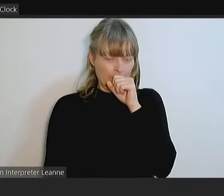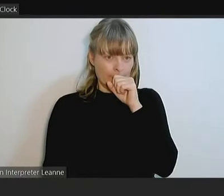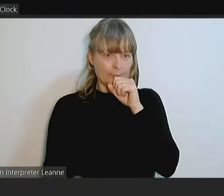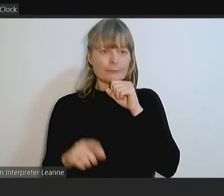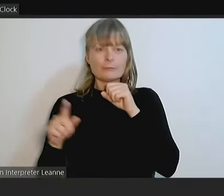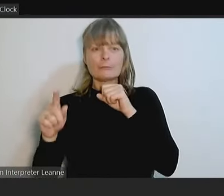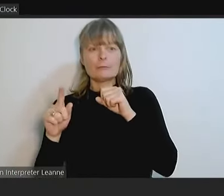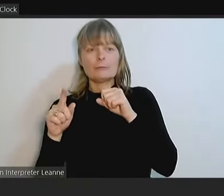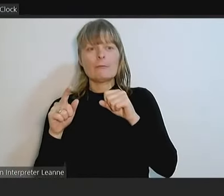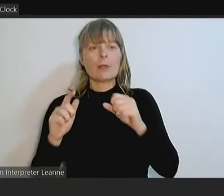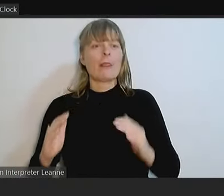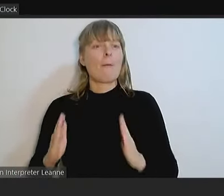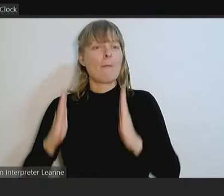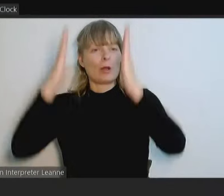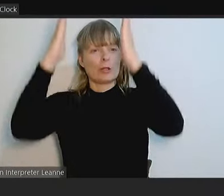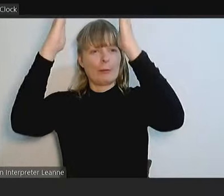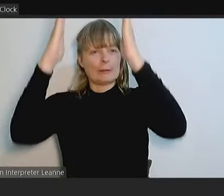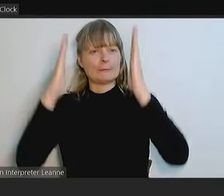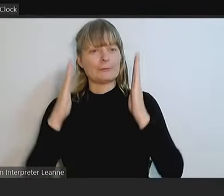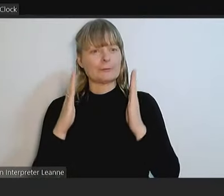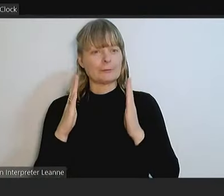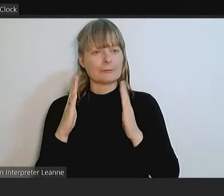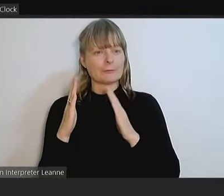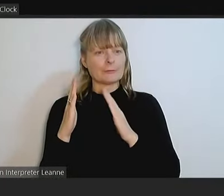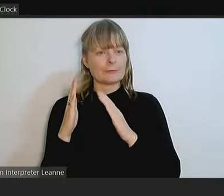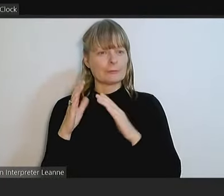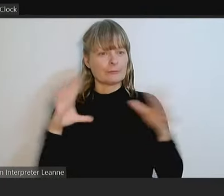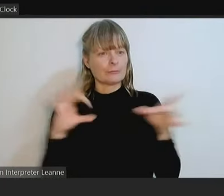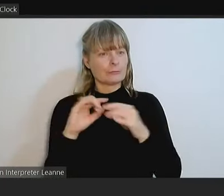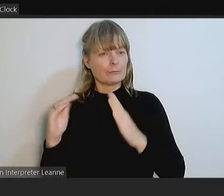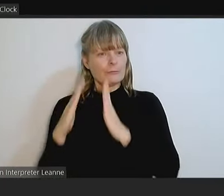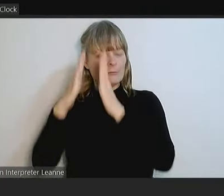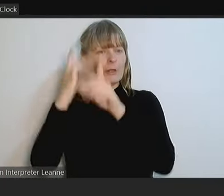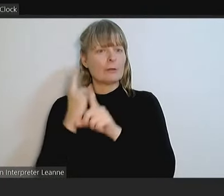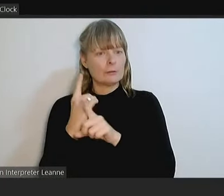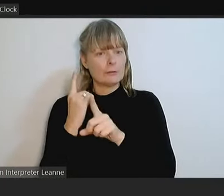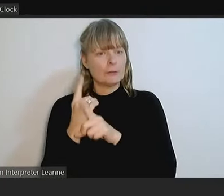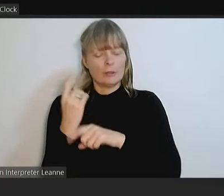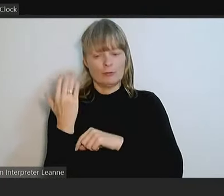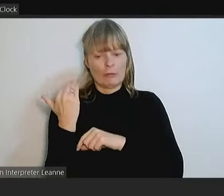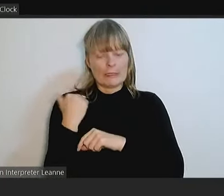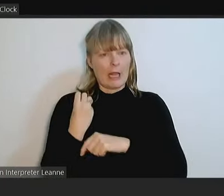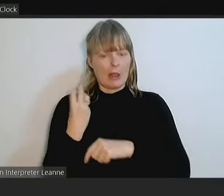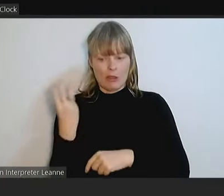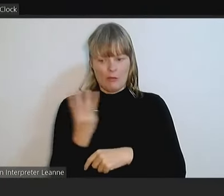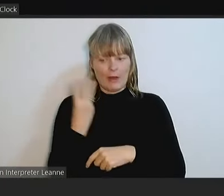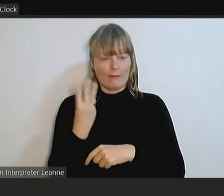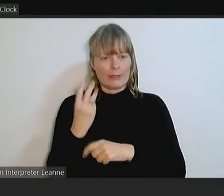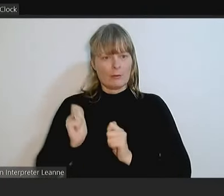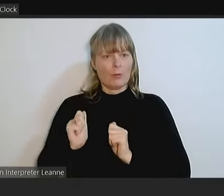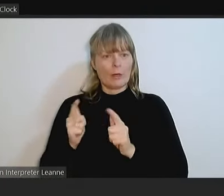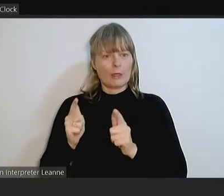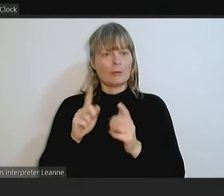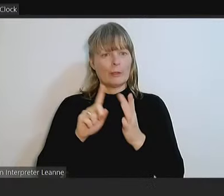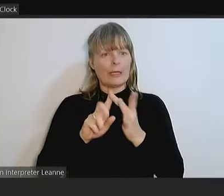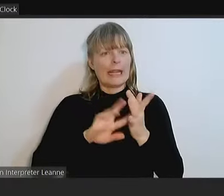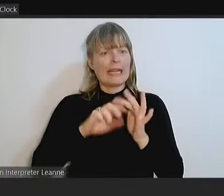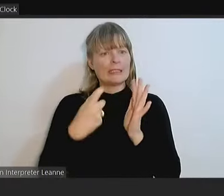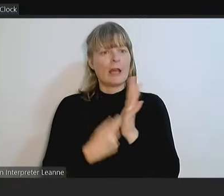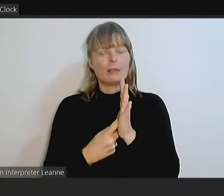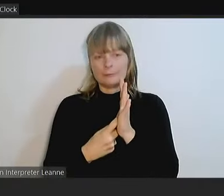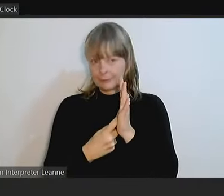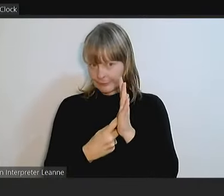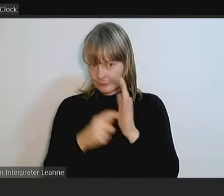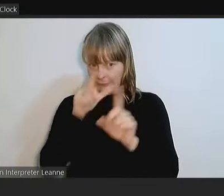just recently, Councillor Hannon and the Mayor and myself attended an Intercultural Refugee Day